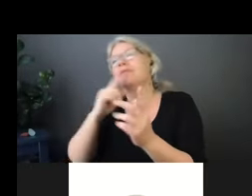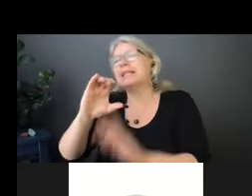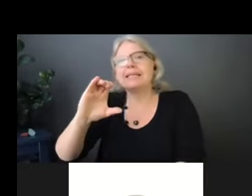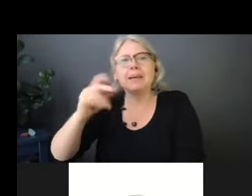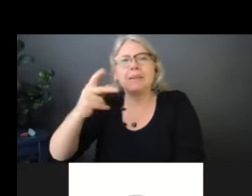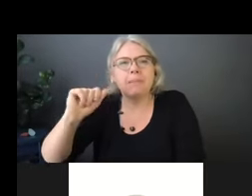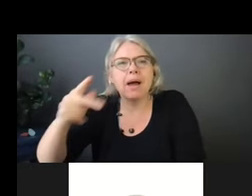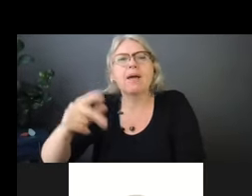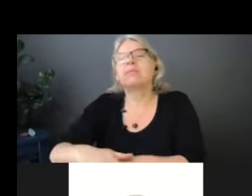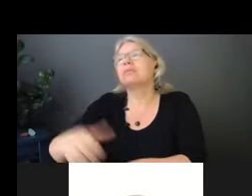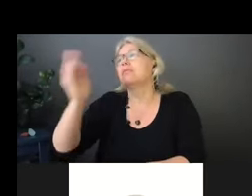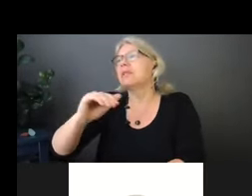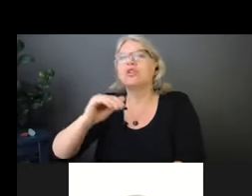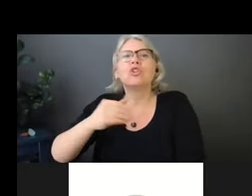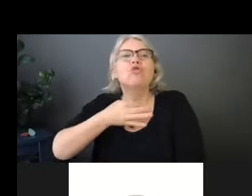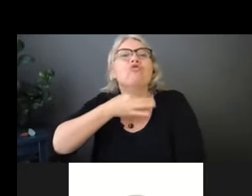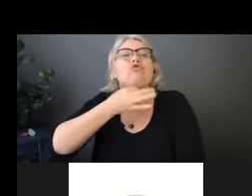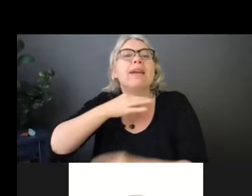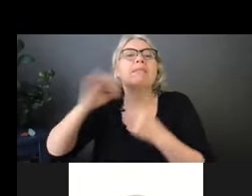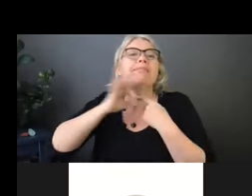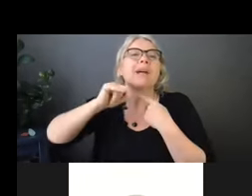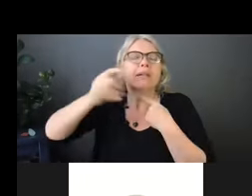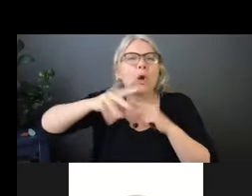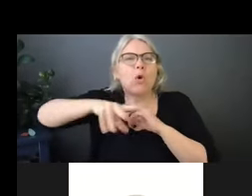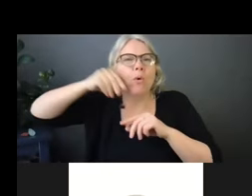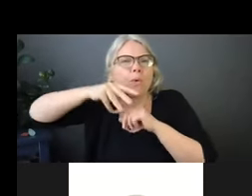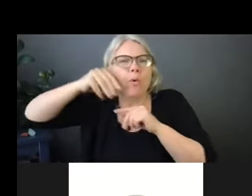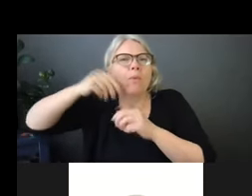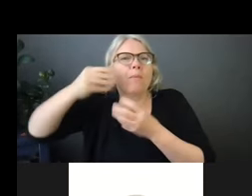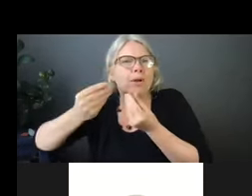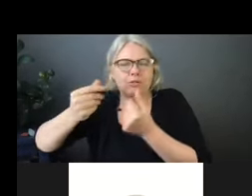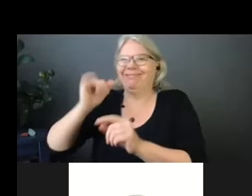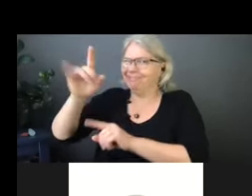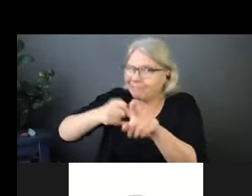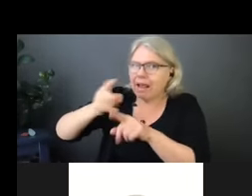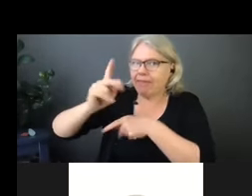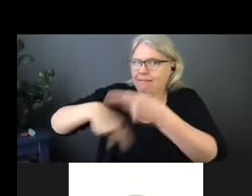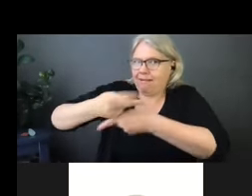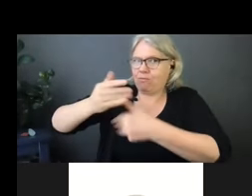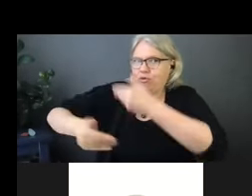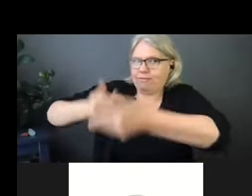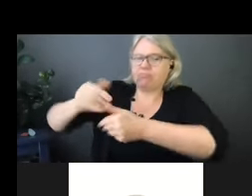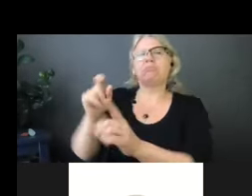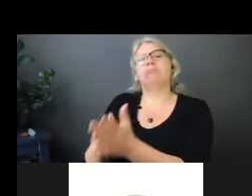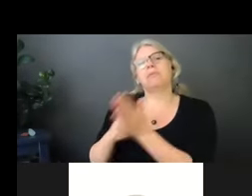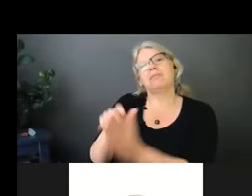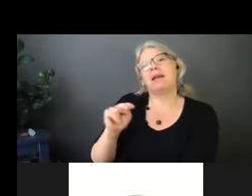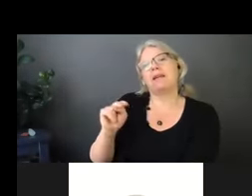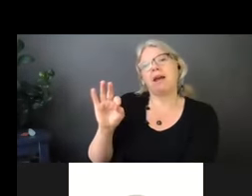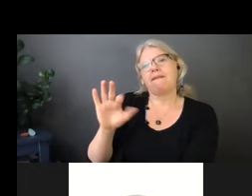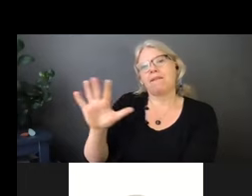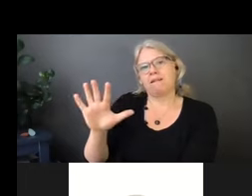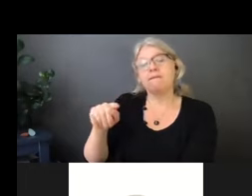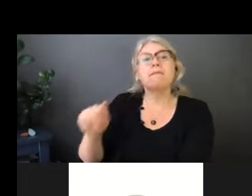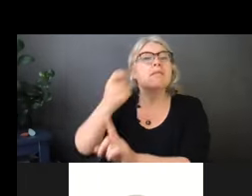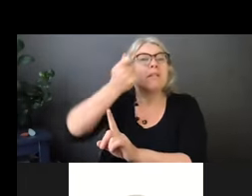a cop assist machine, those types of things you need an N95 mask for. And caution around N95